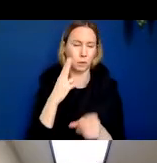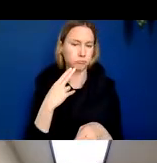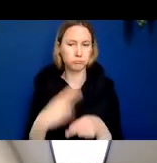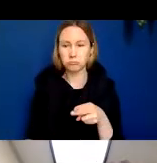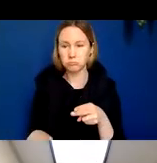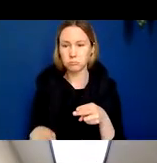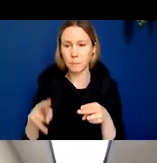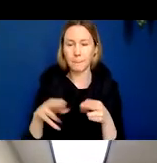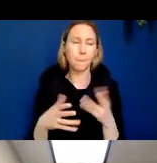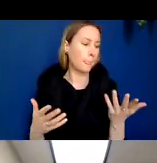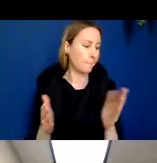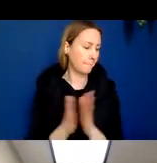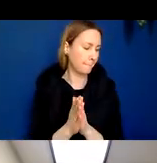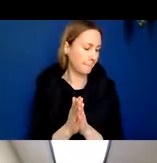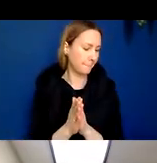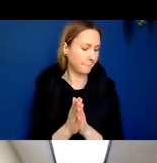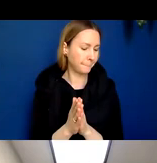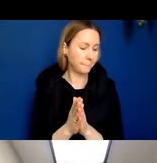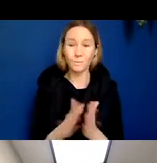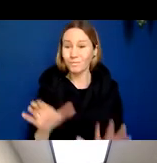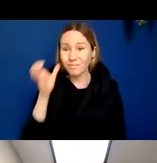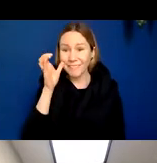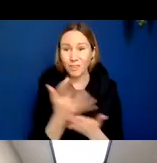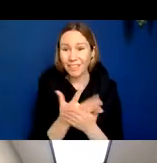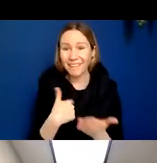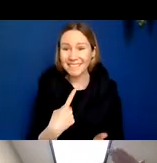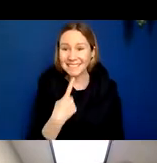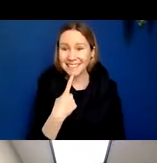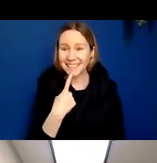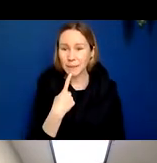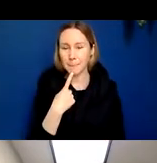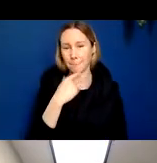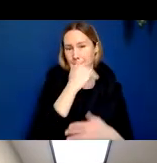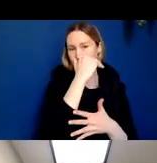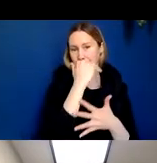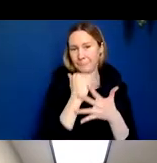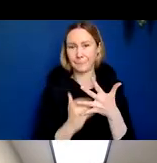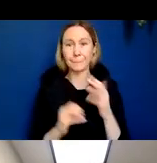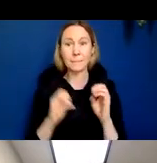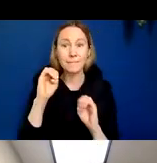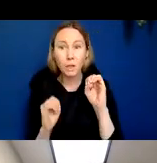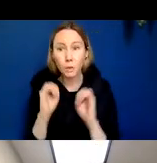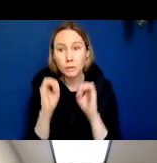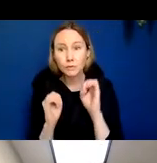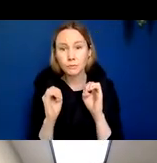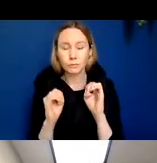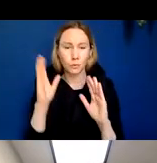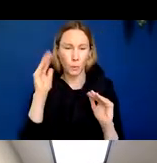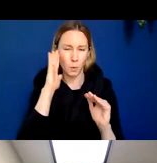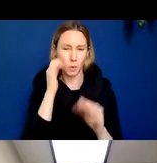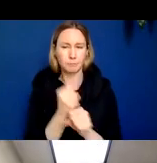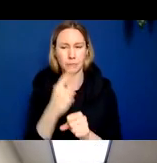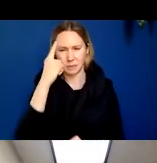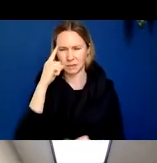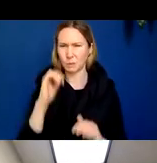you know, having listened to everything I've said, then the evaluation process, I hope, makes more sense. How do we